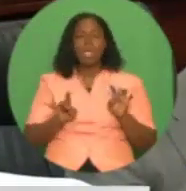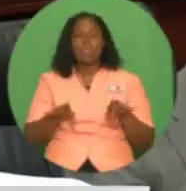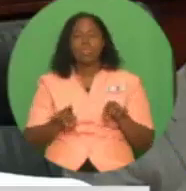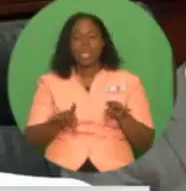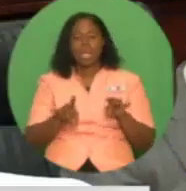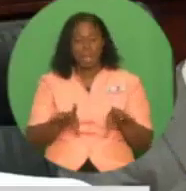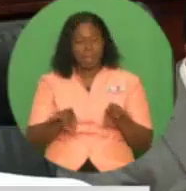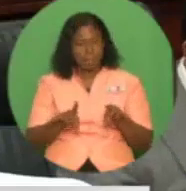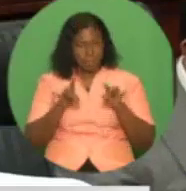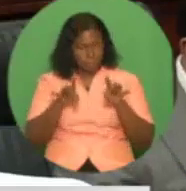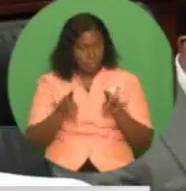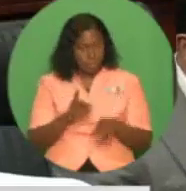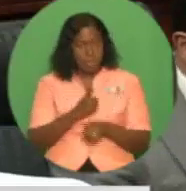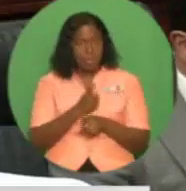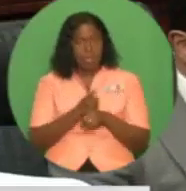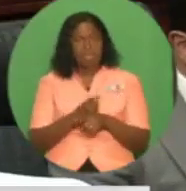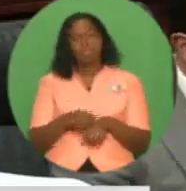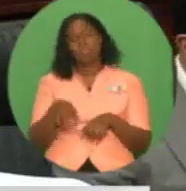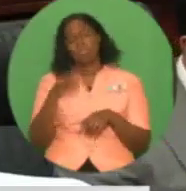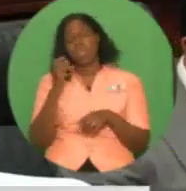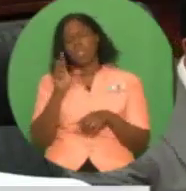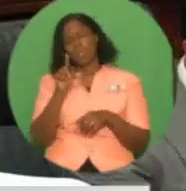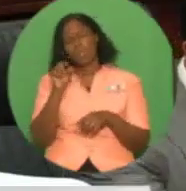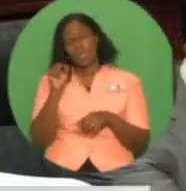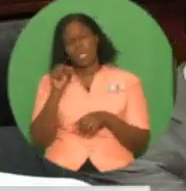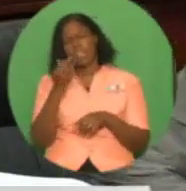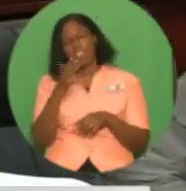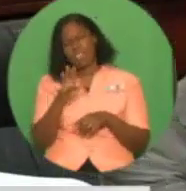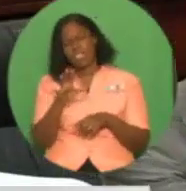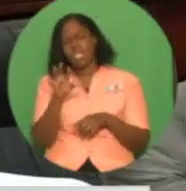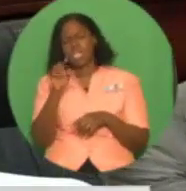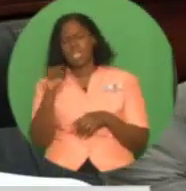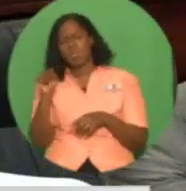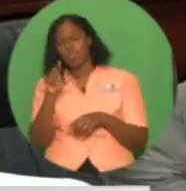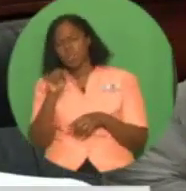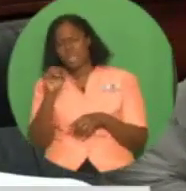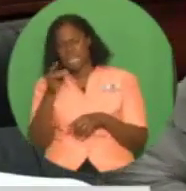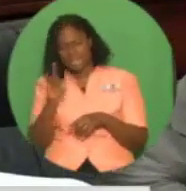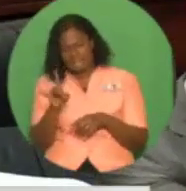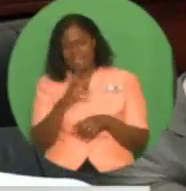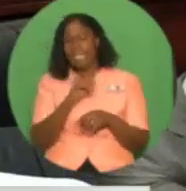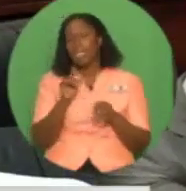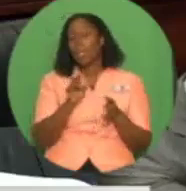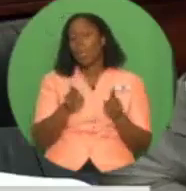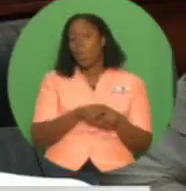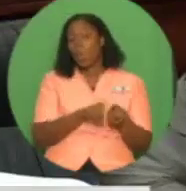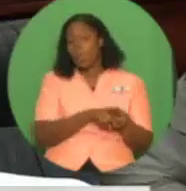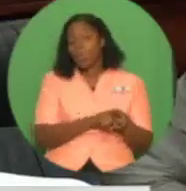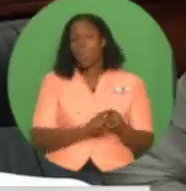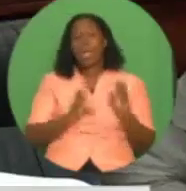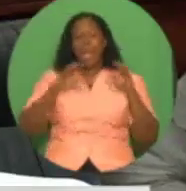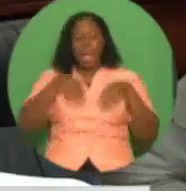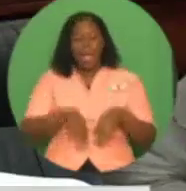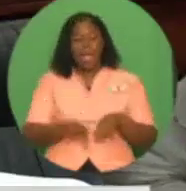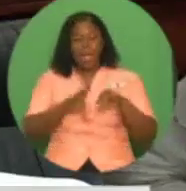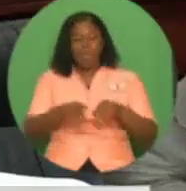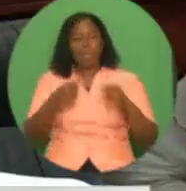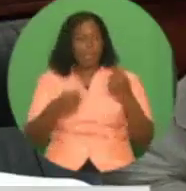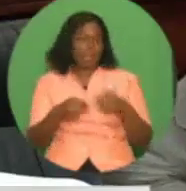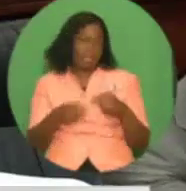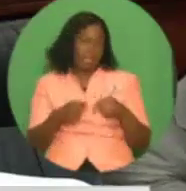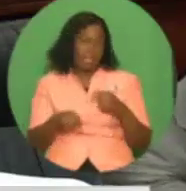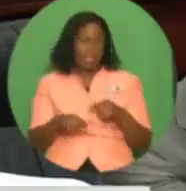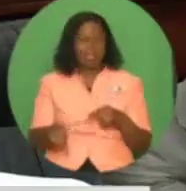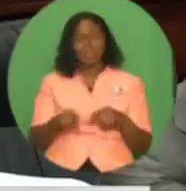period April 4th of 15, 2018, and the 2018 Central American and Caribbean Games, which were held in Barranquilla,